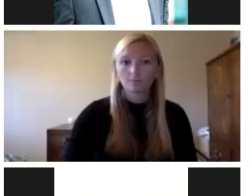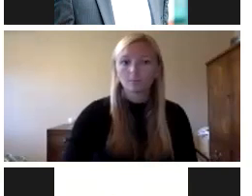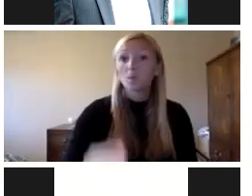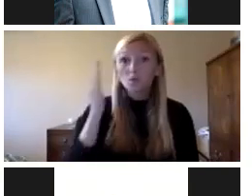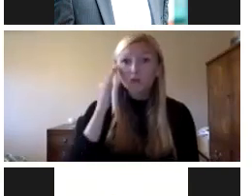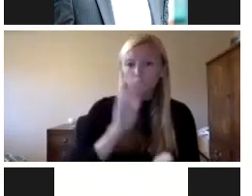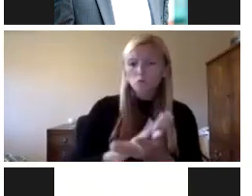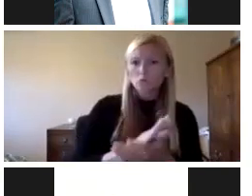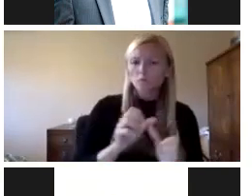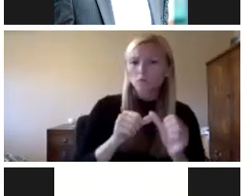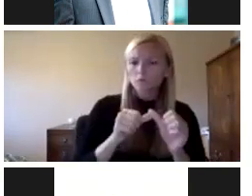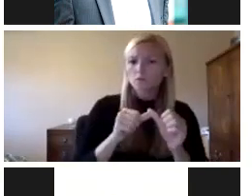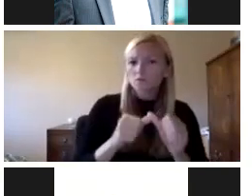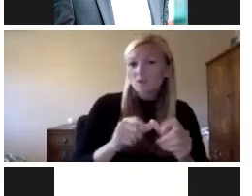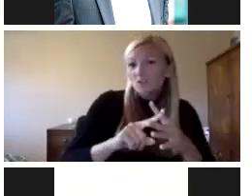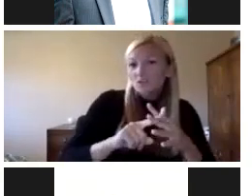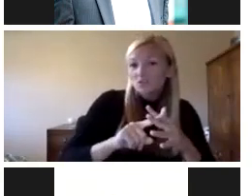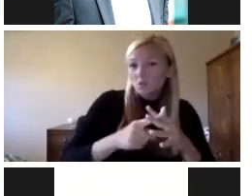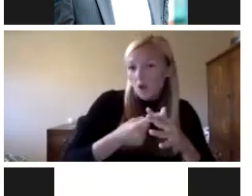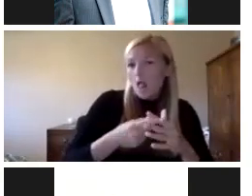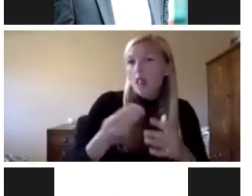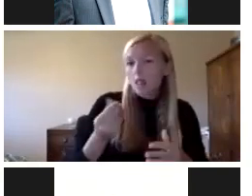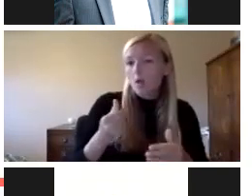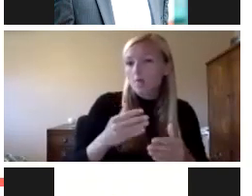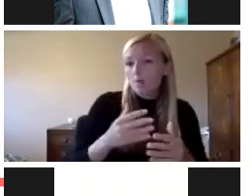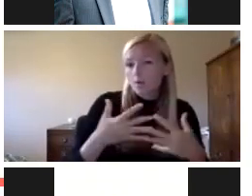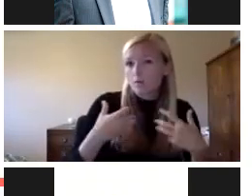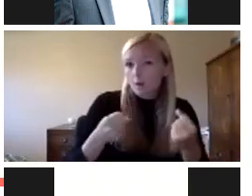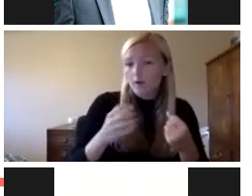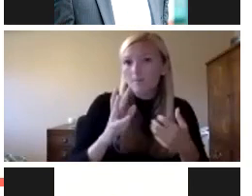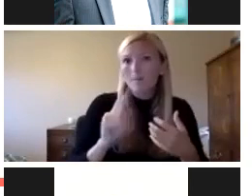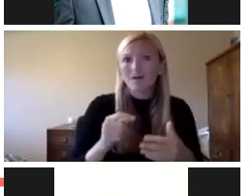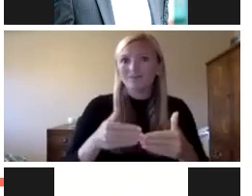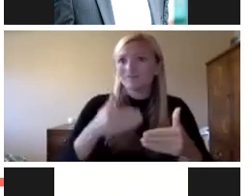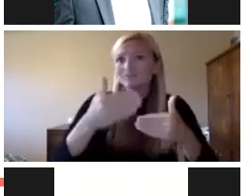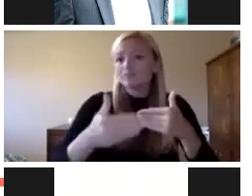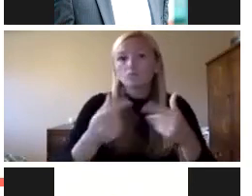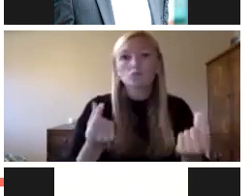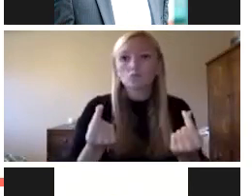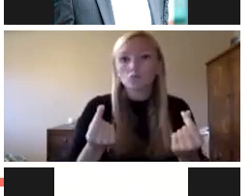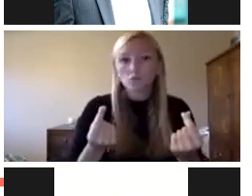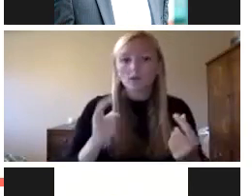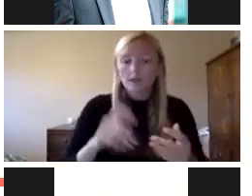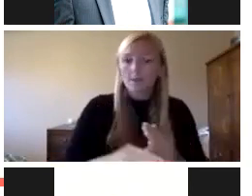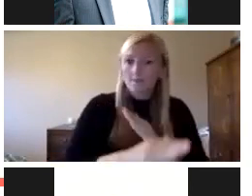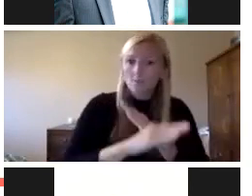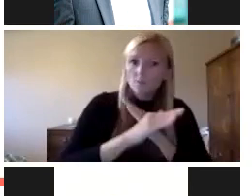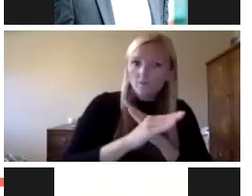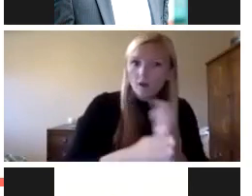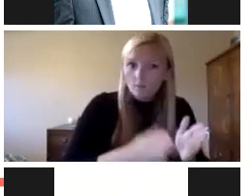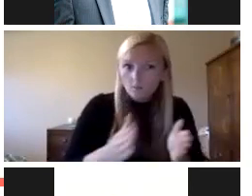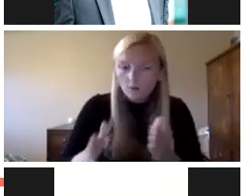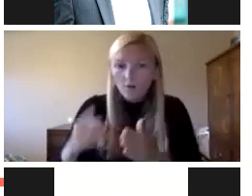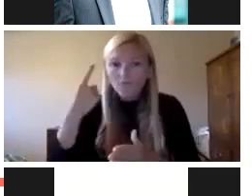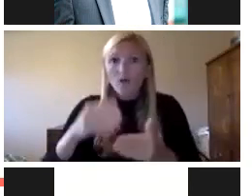some sense of recovery, but where do we need to go next? We need to go to prevention and preparation for the next.